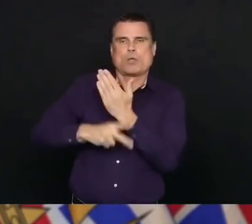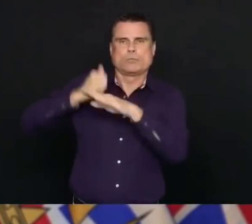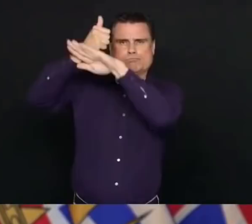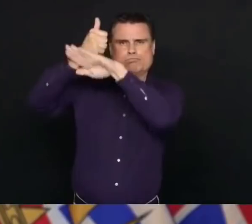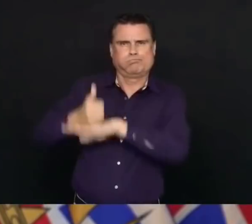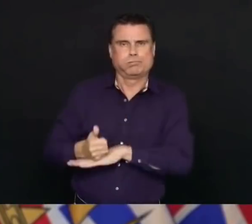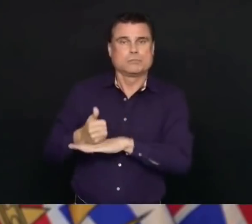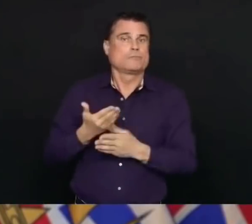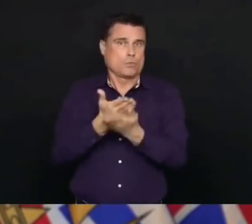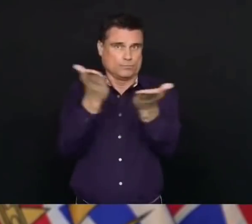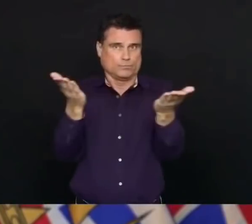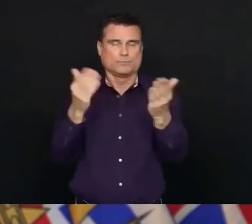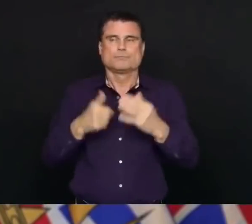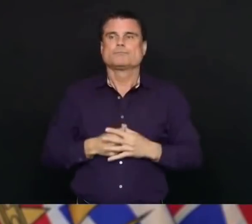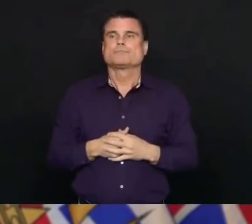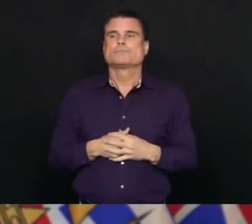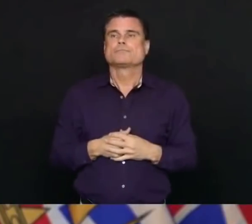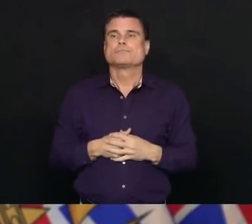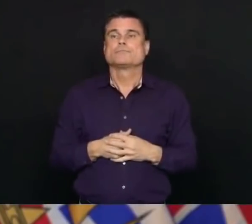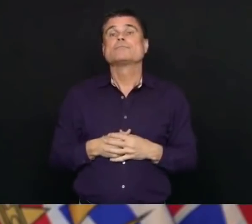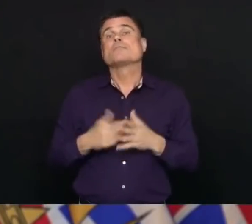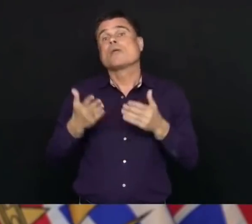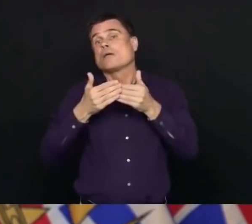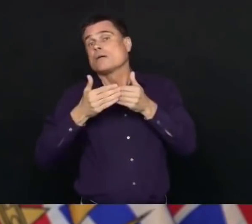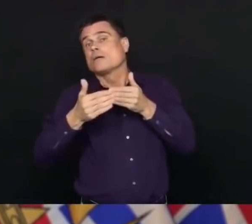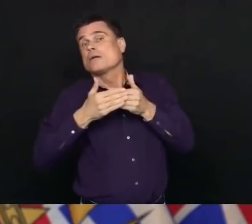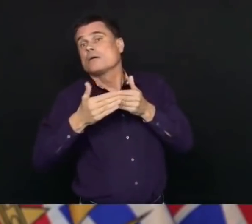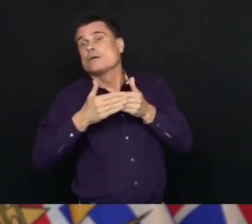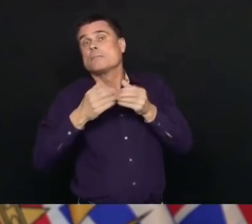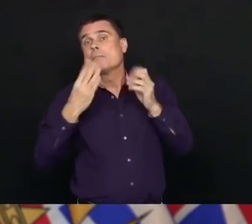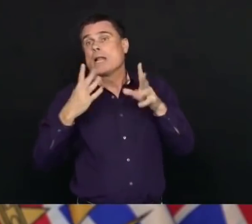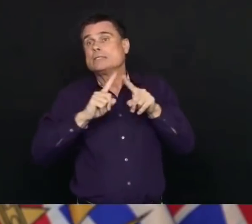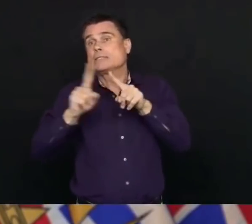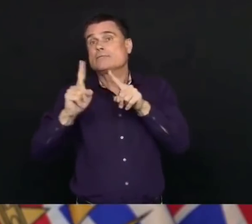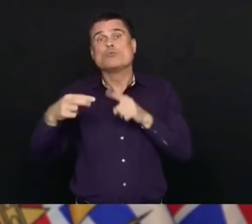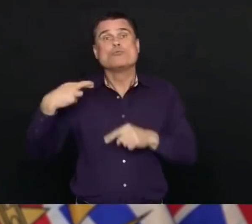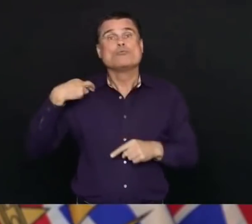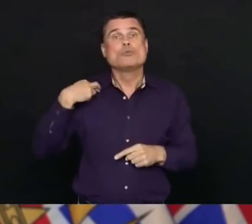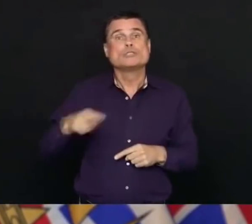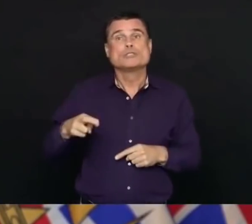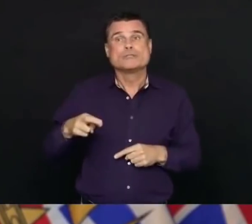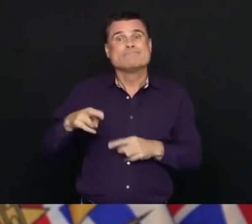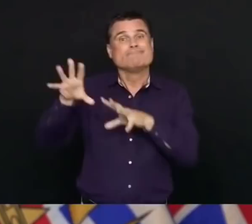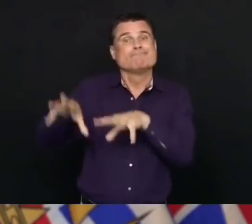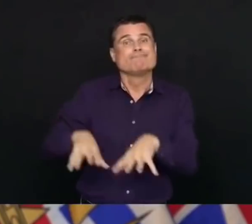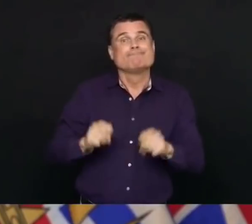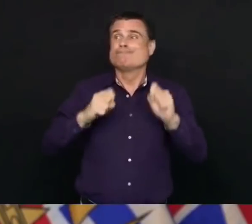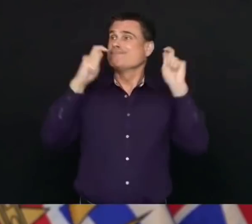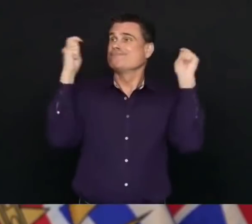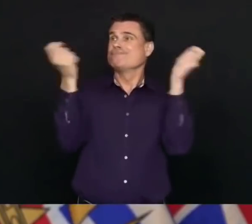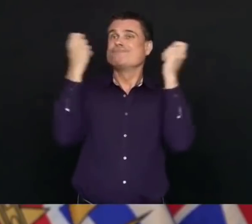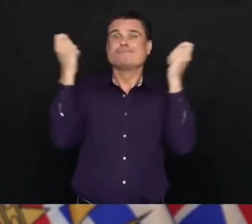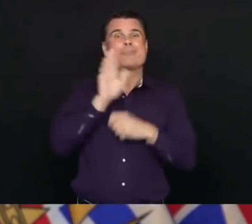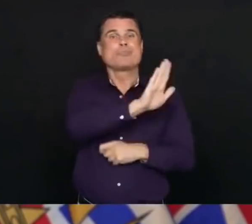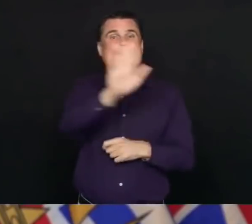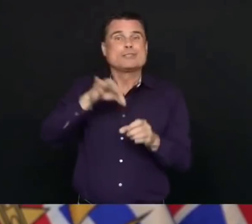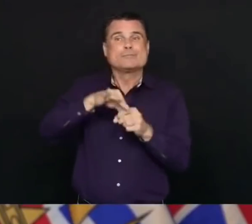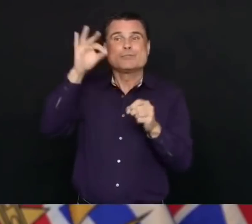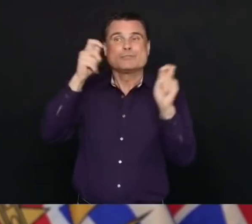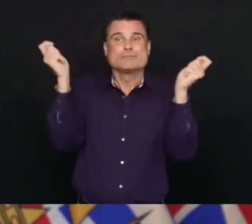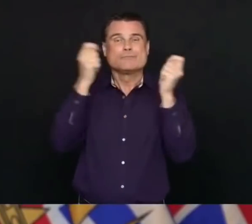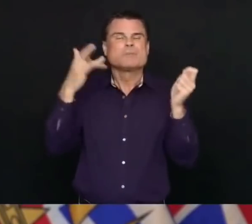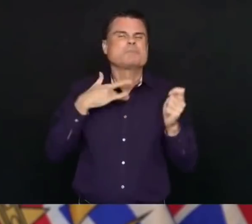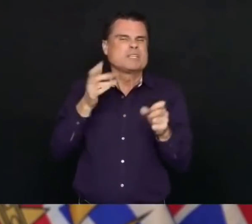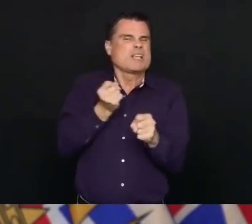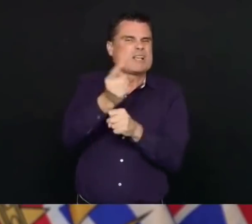things going on. And what I really want to say is, you know, let's make this a weekend to unwind, but to be kind.